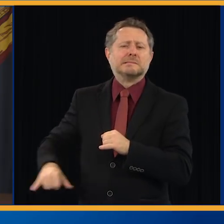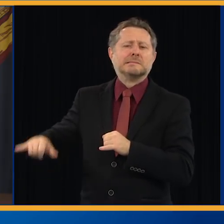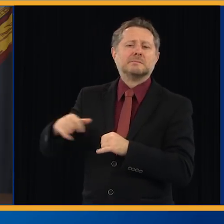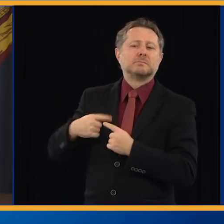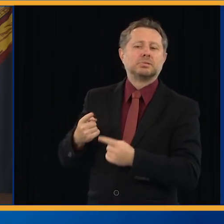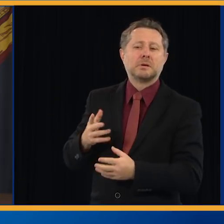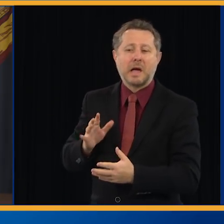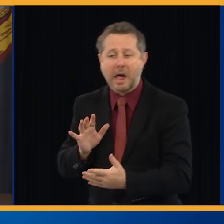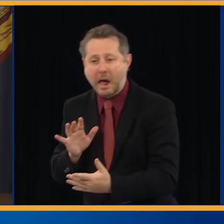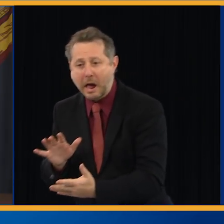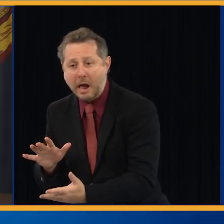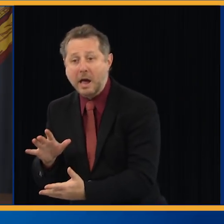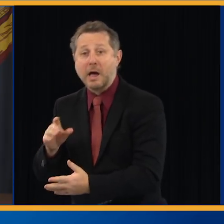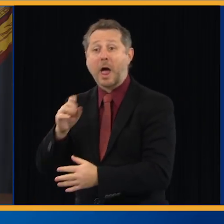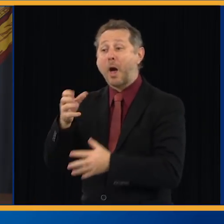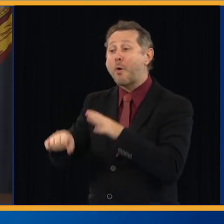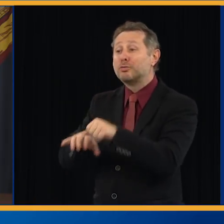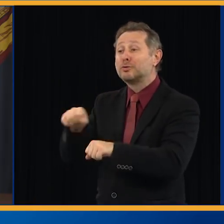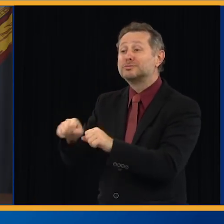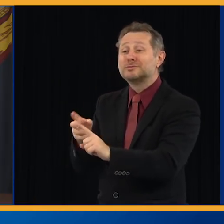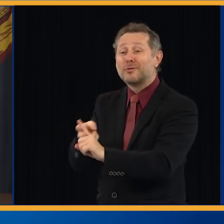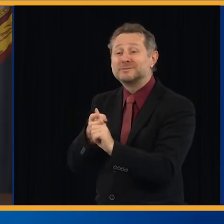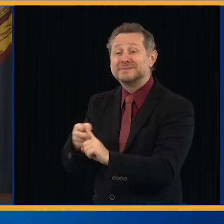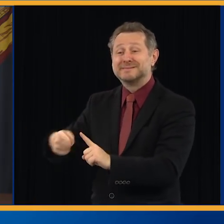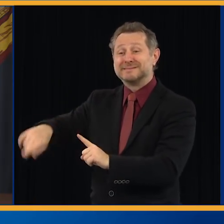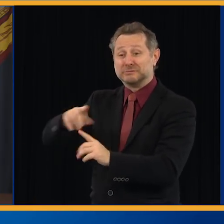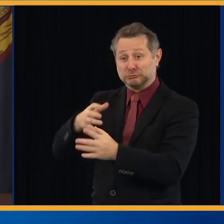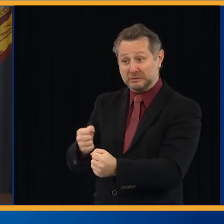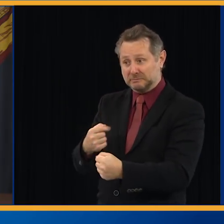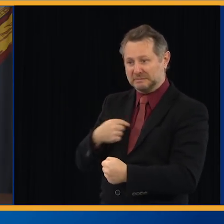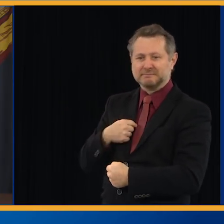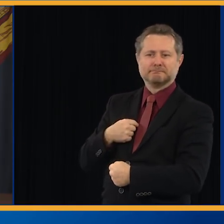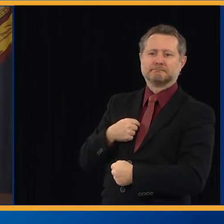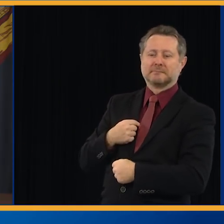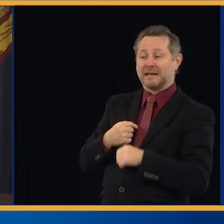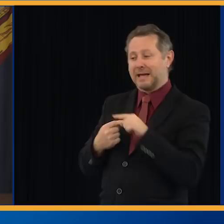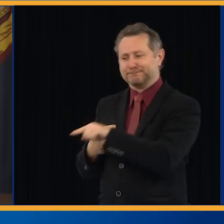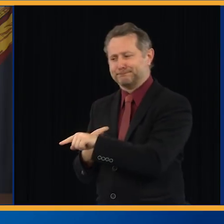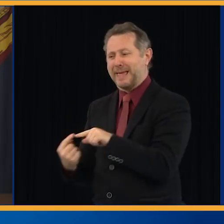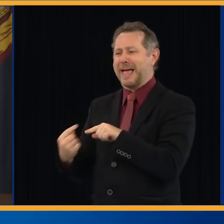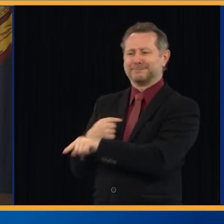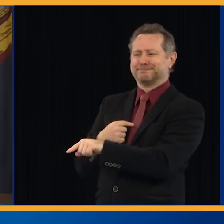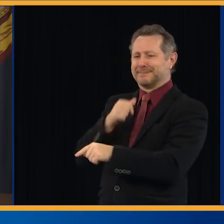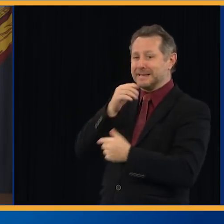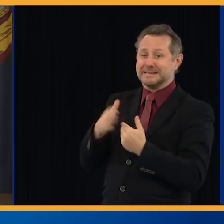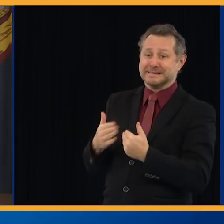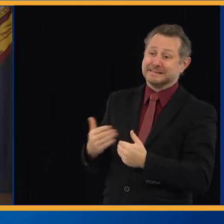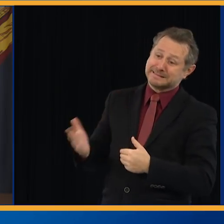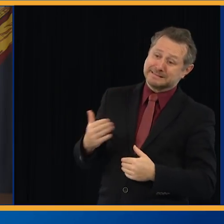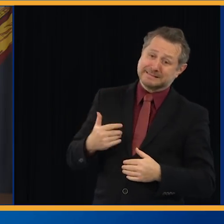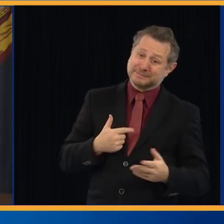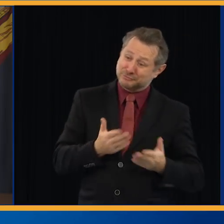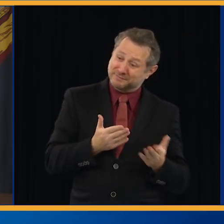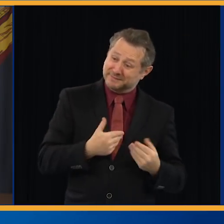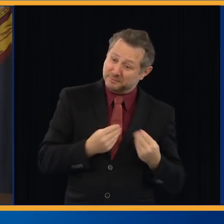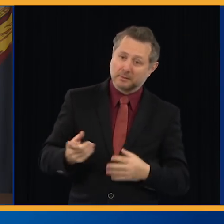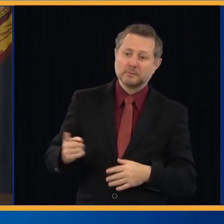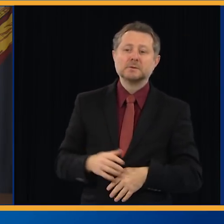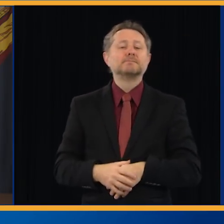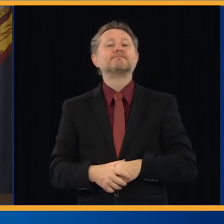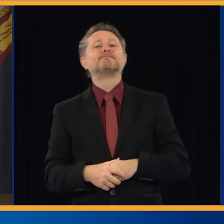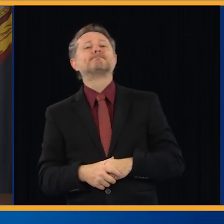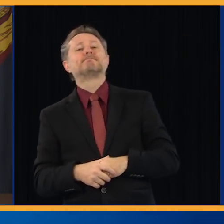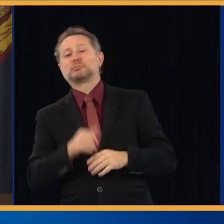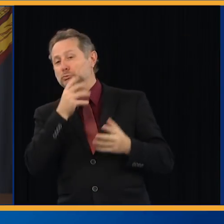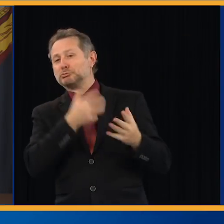very hard. And getting them to come in to a place that actually provides services is very, very hard. So this